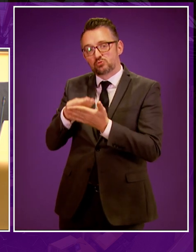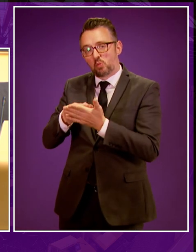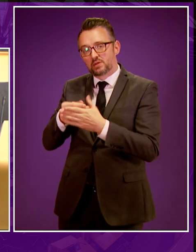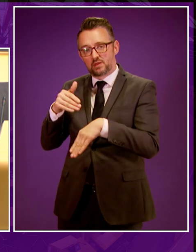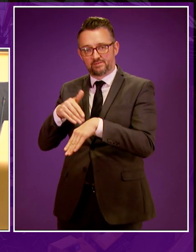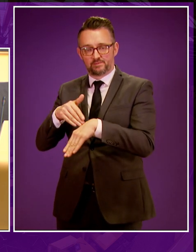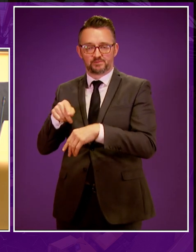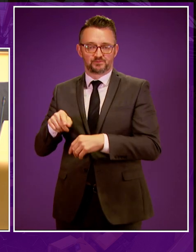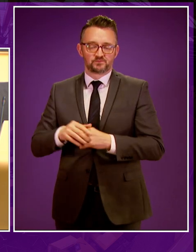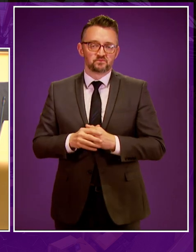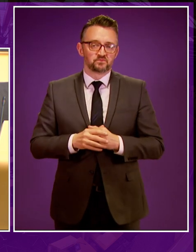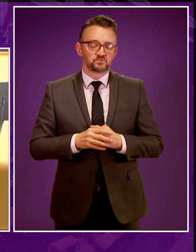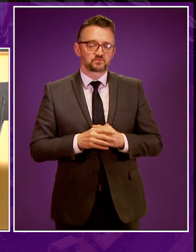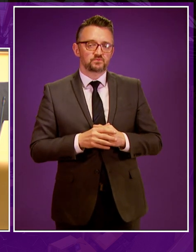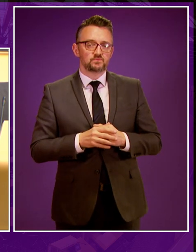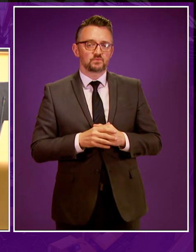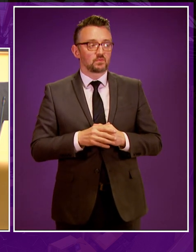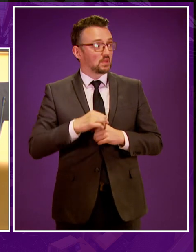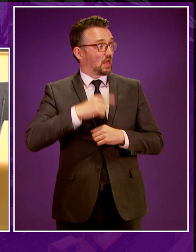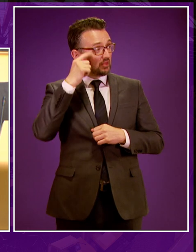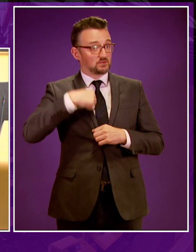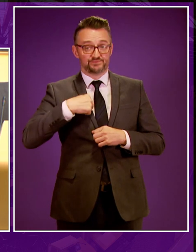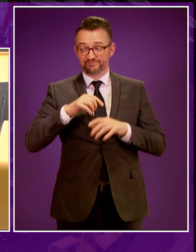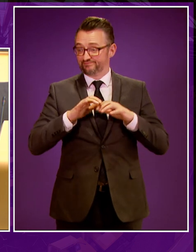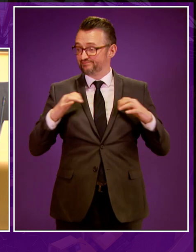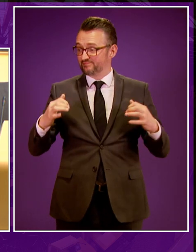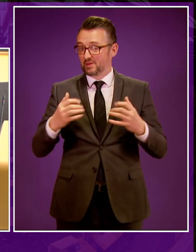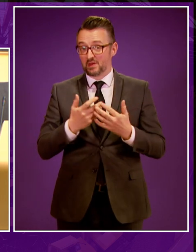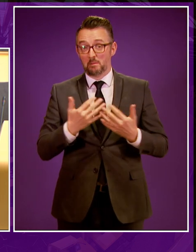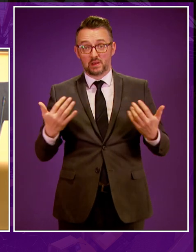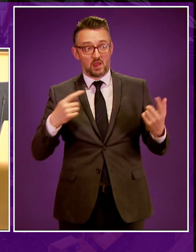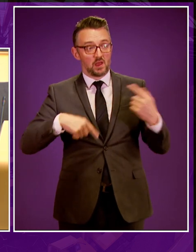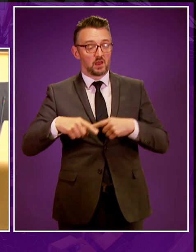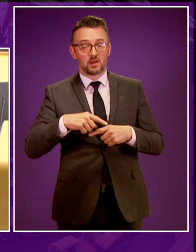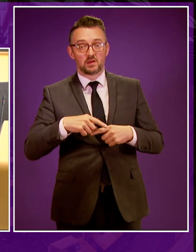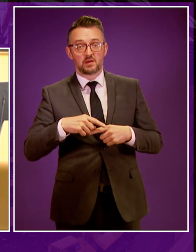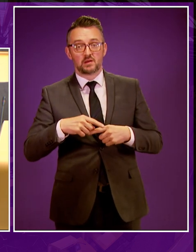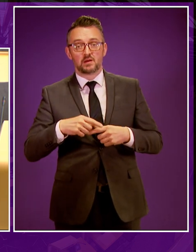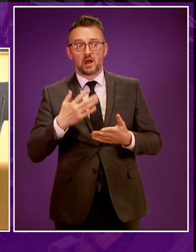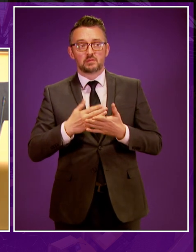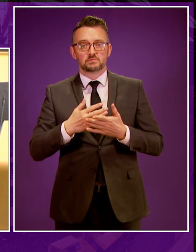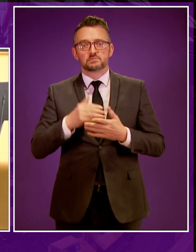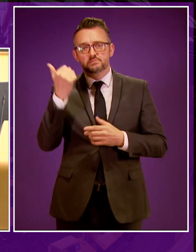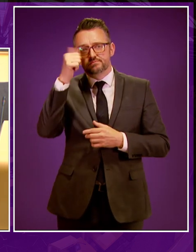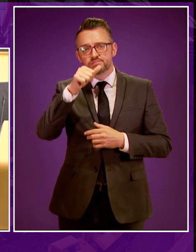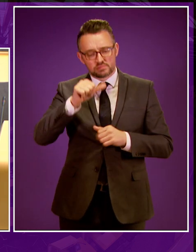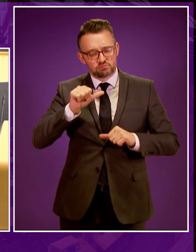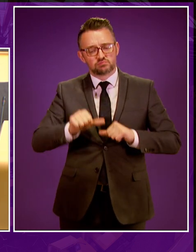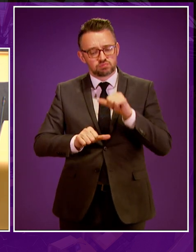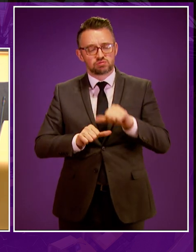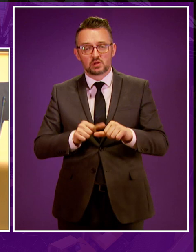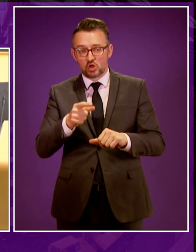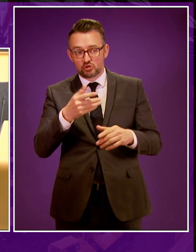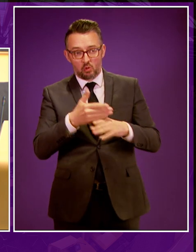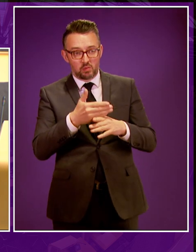impact. Now I think many of us in this chamber, contrary to what others might think, are actually quite pragmatic. You know, if the